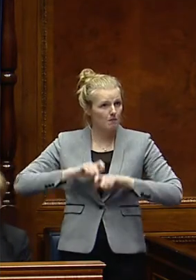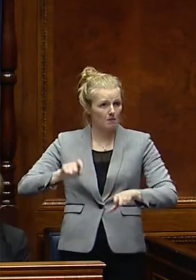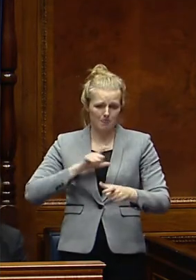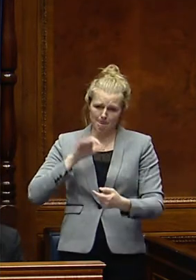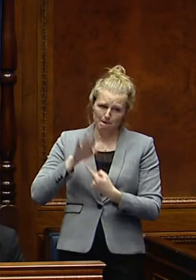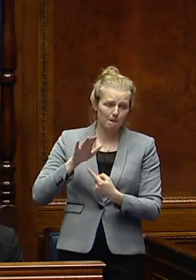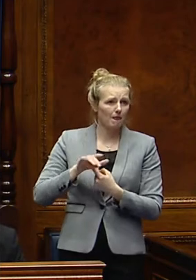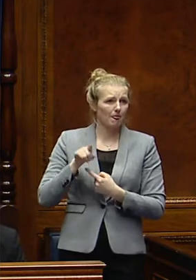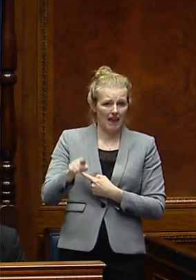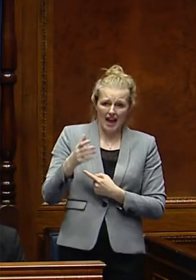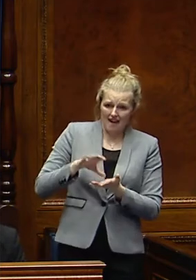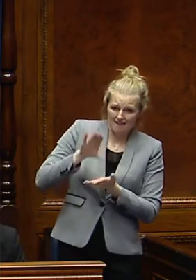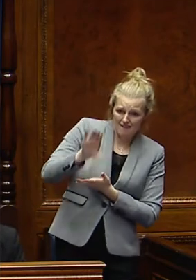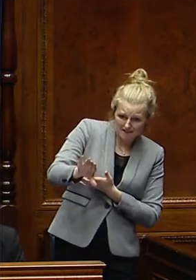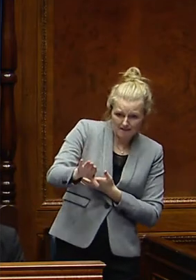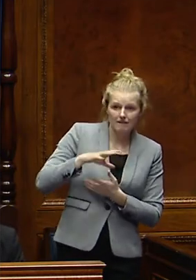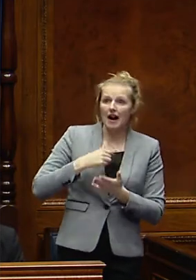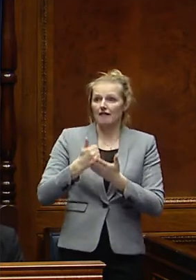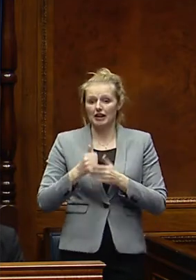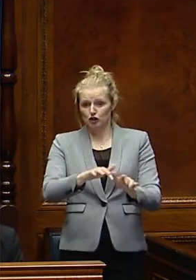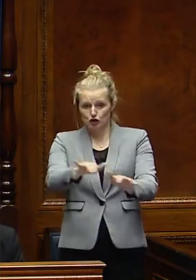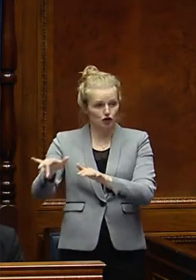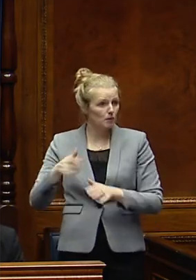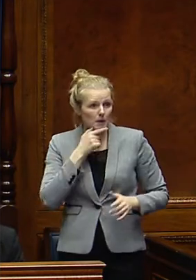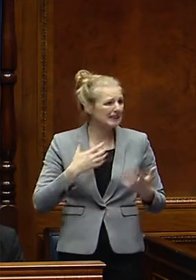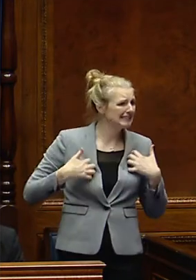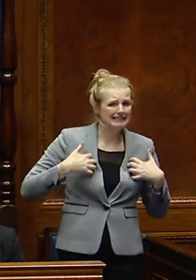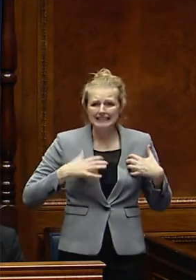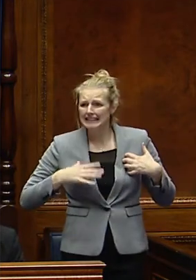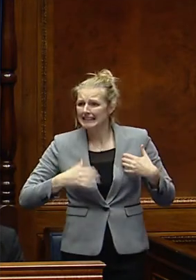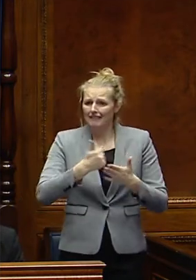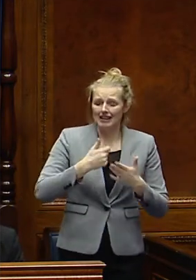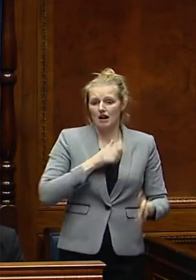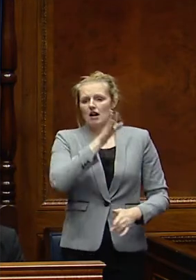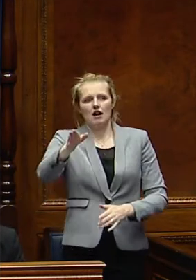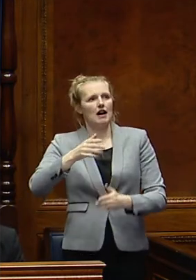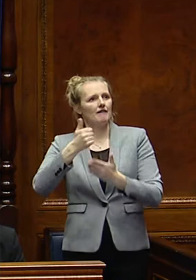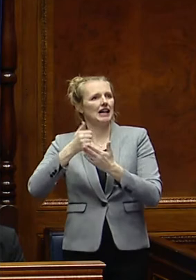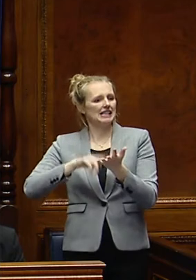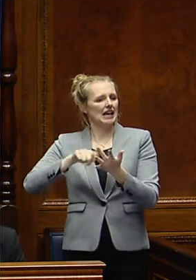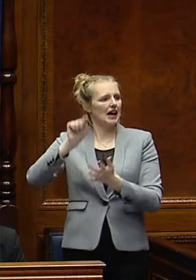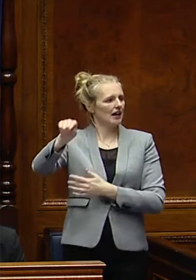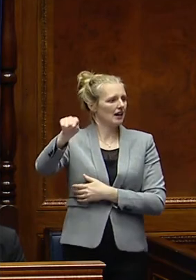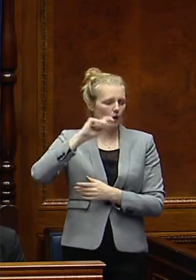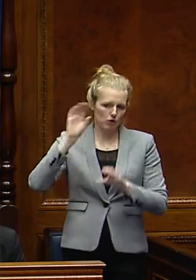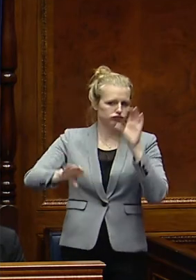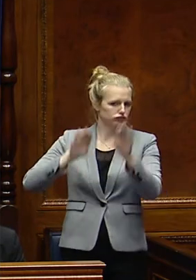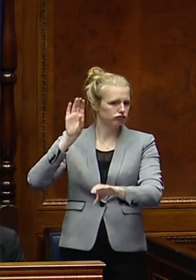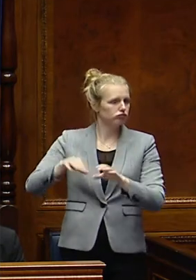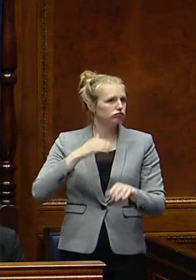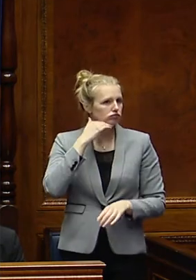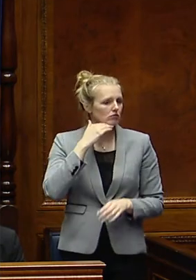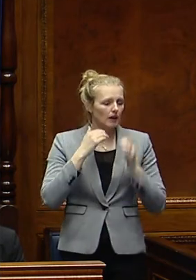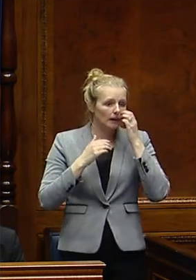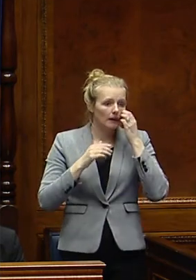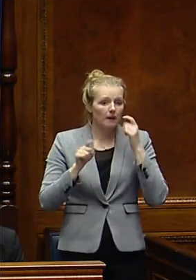critical that we do have the advice there for people who are in crisis that they can turn to. And also, I have to say, even within